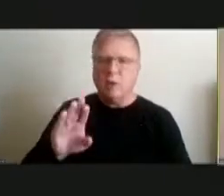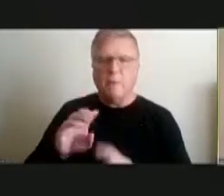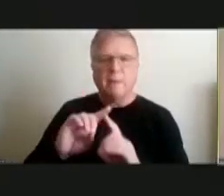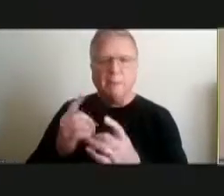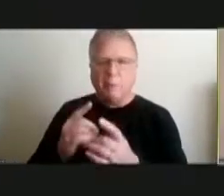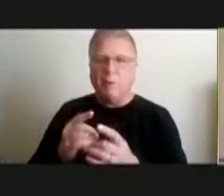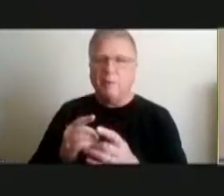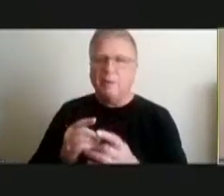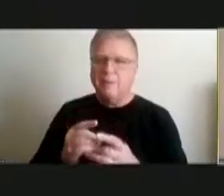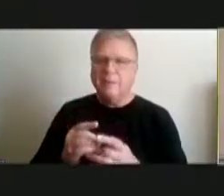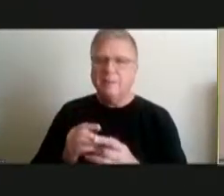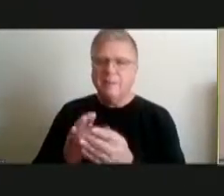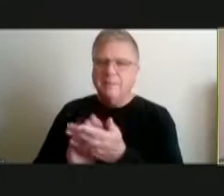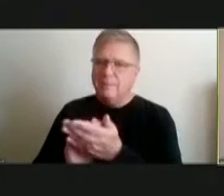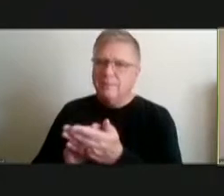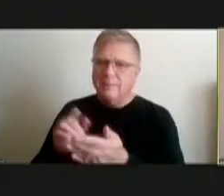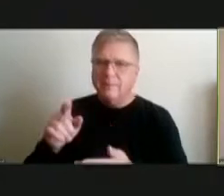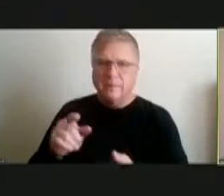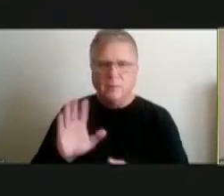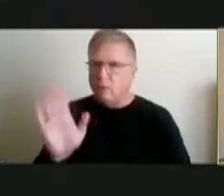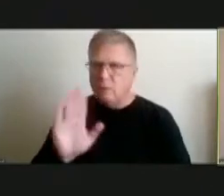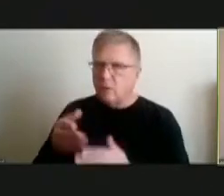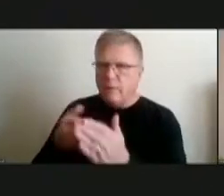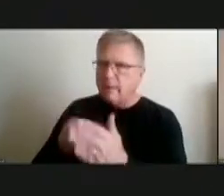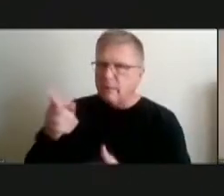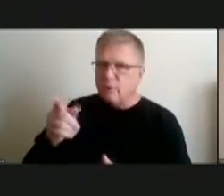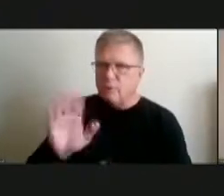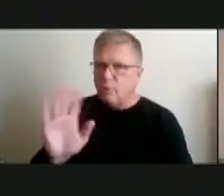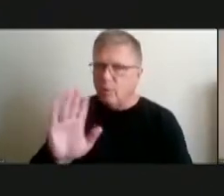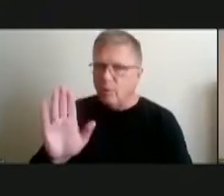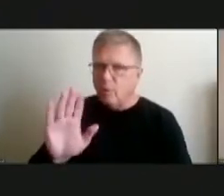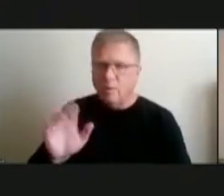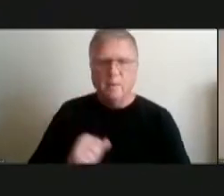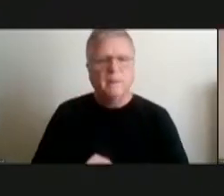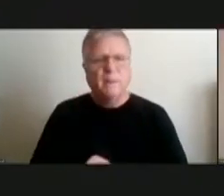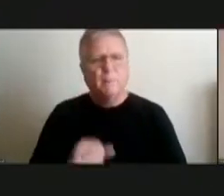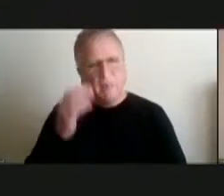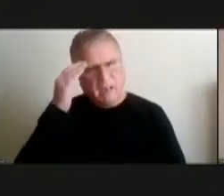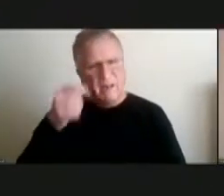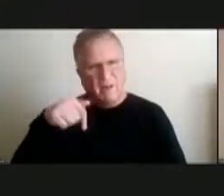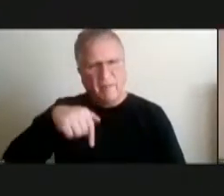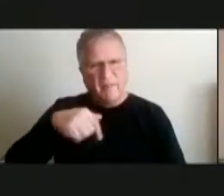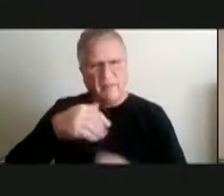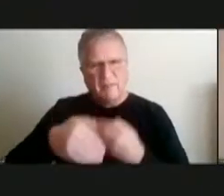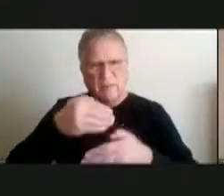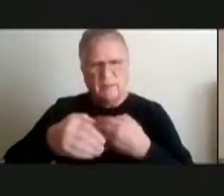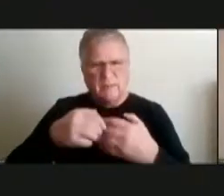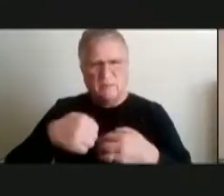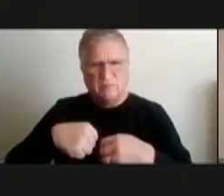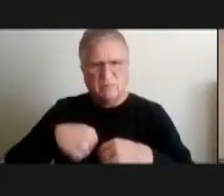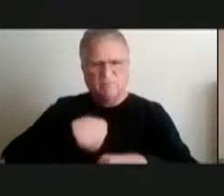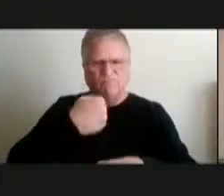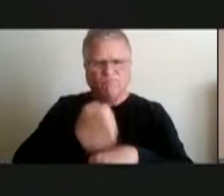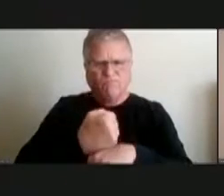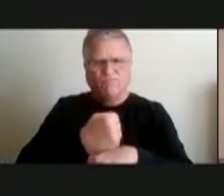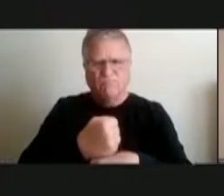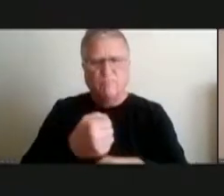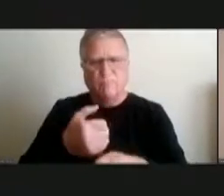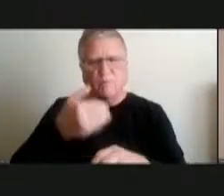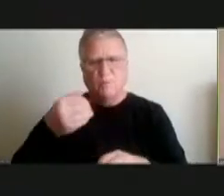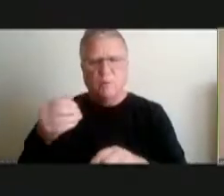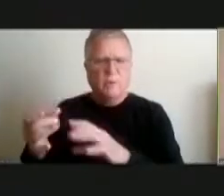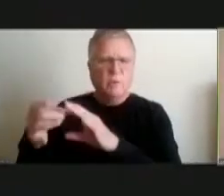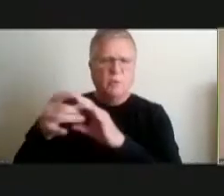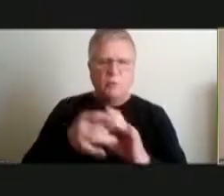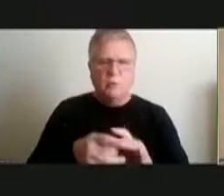you in any way shape or form okay and i know these procedures were in place before you came on i believe but i used